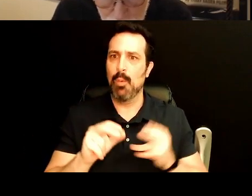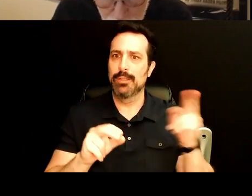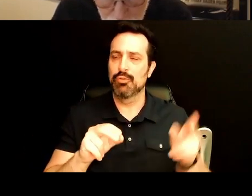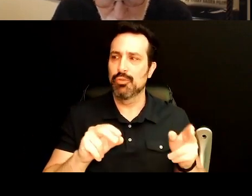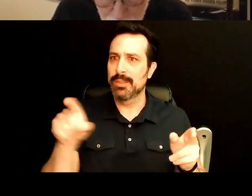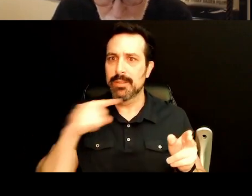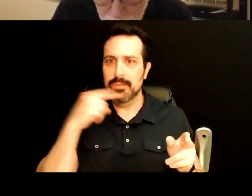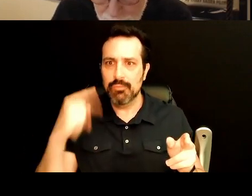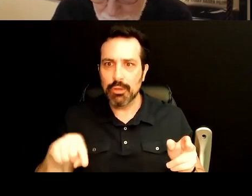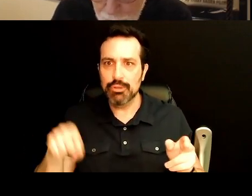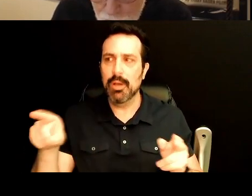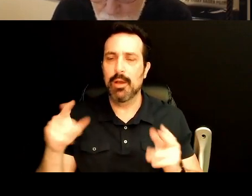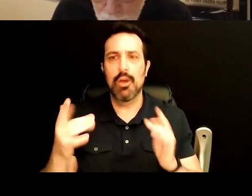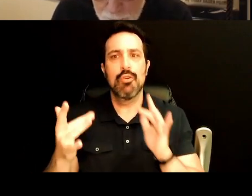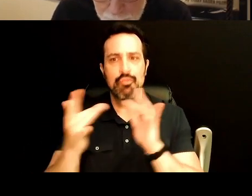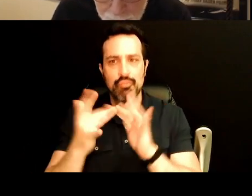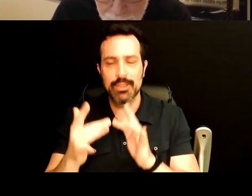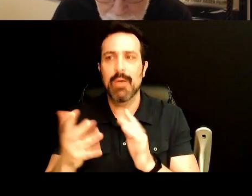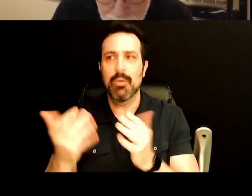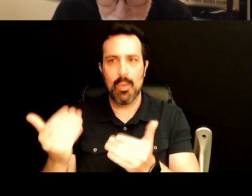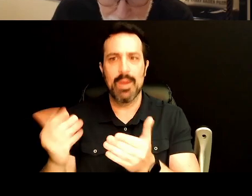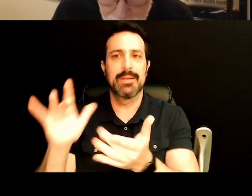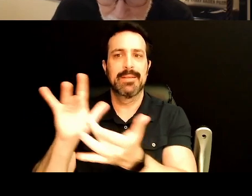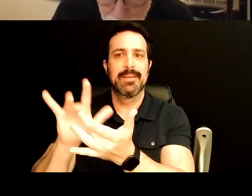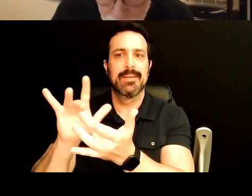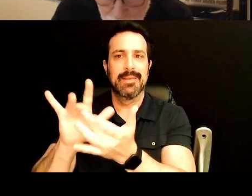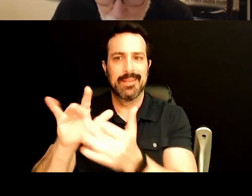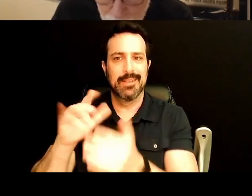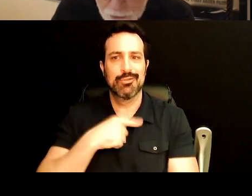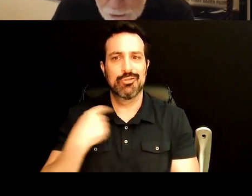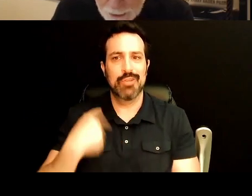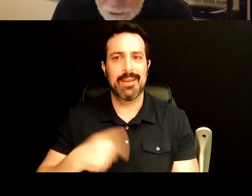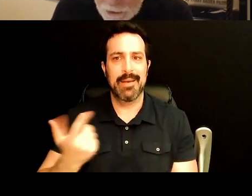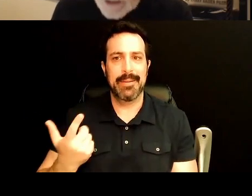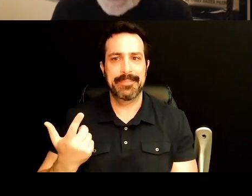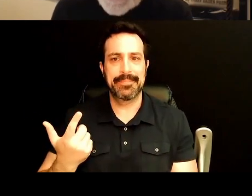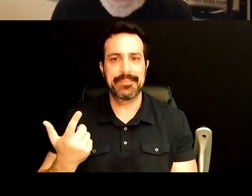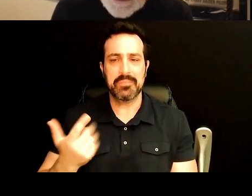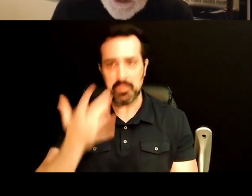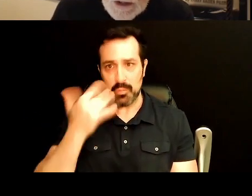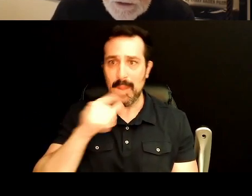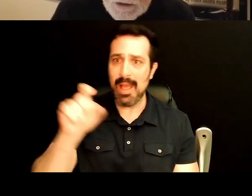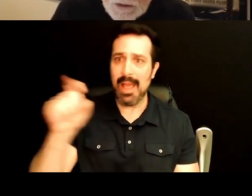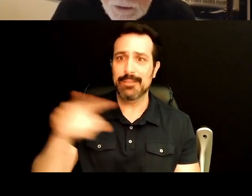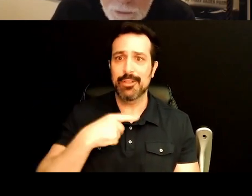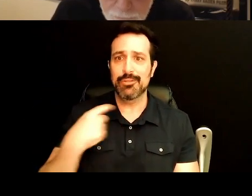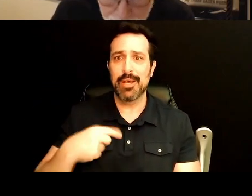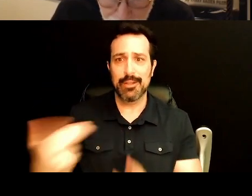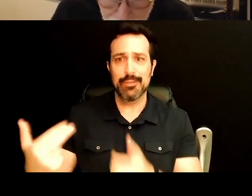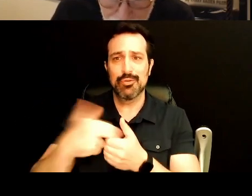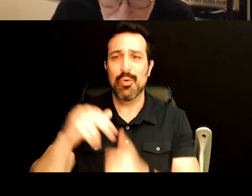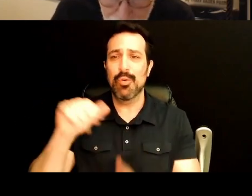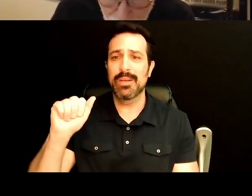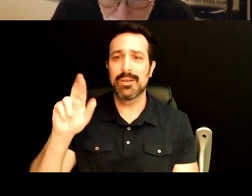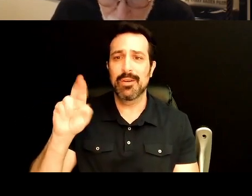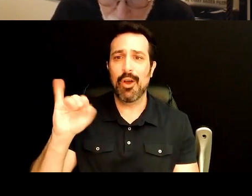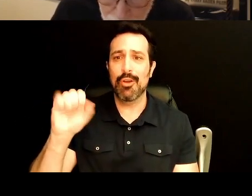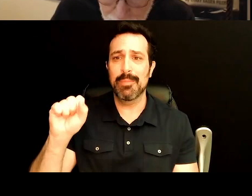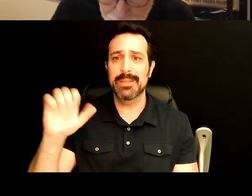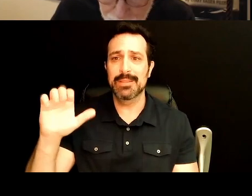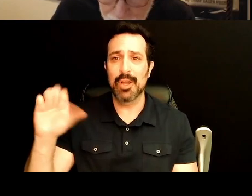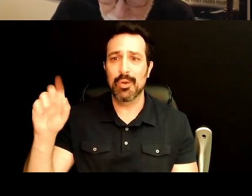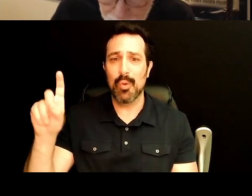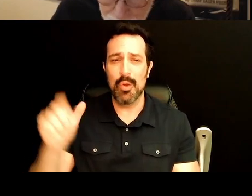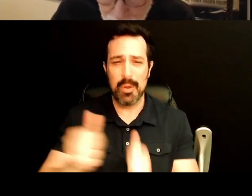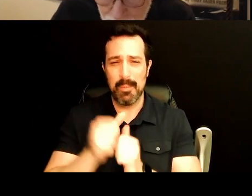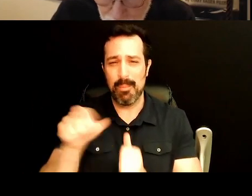and Russians, and reach out and engage China? Now, why don't we just ask China to join the Artemis Accords? Most of you